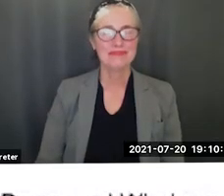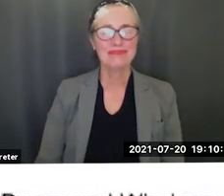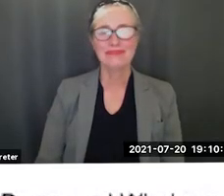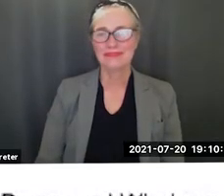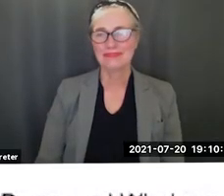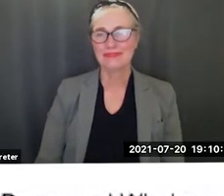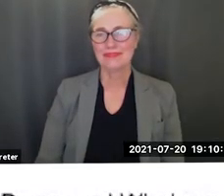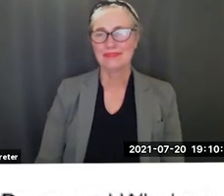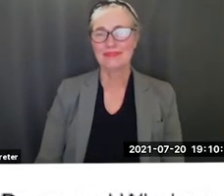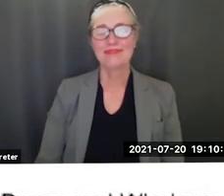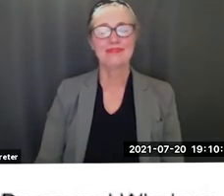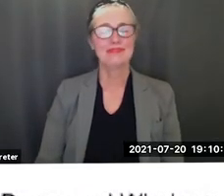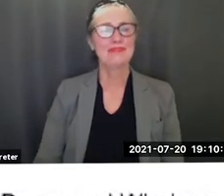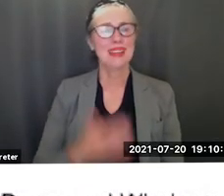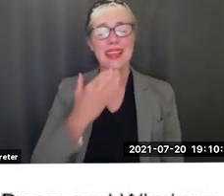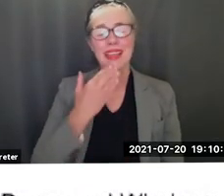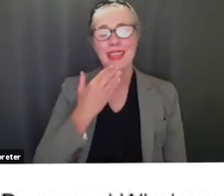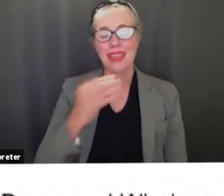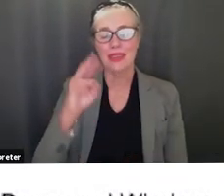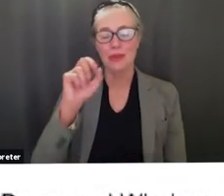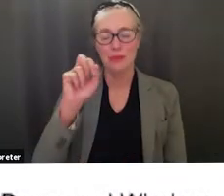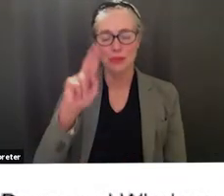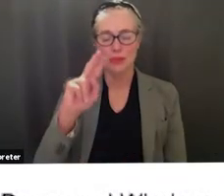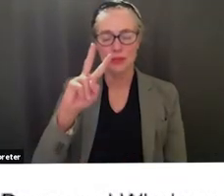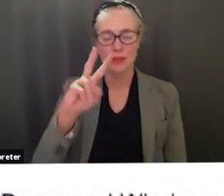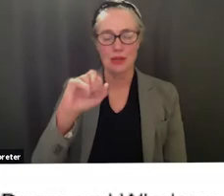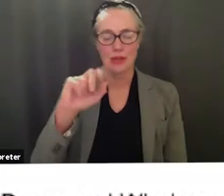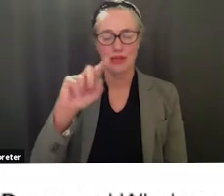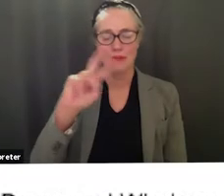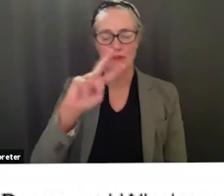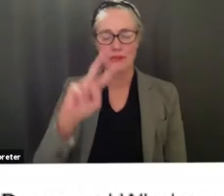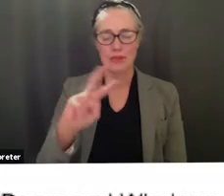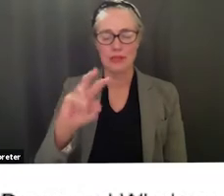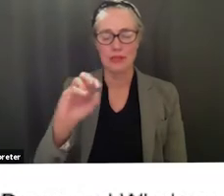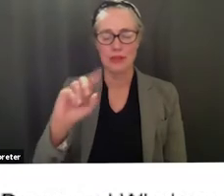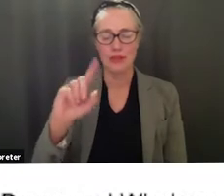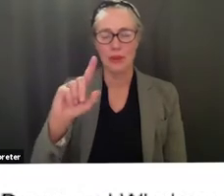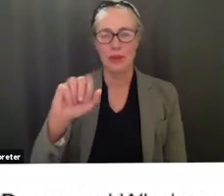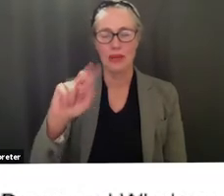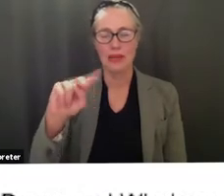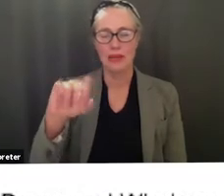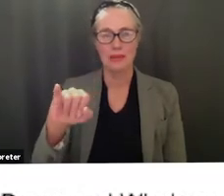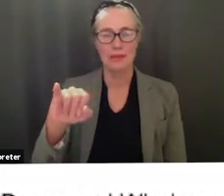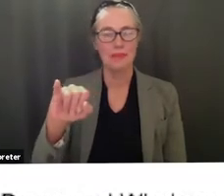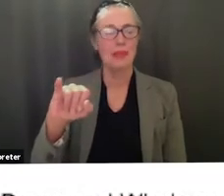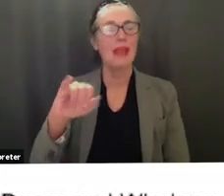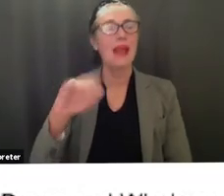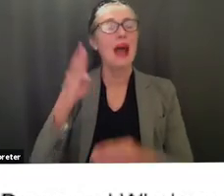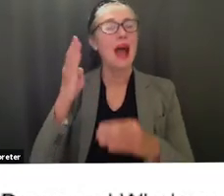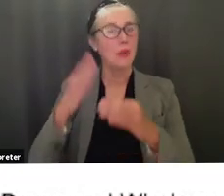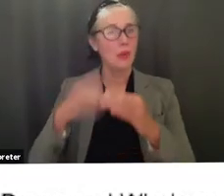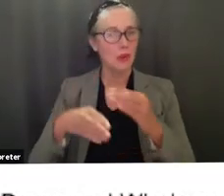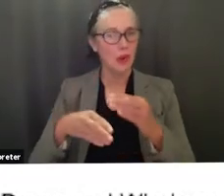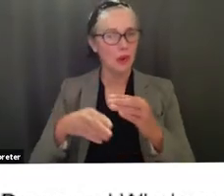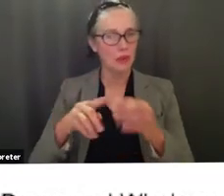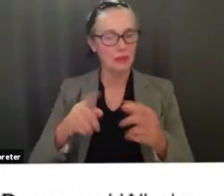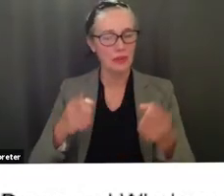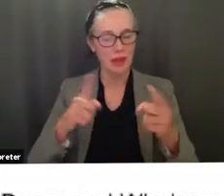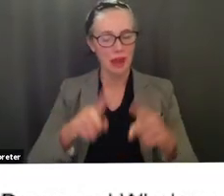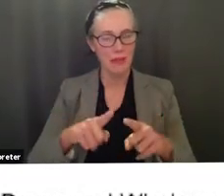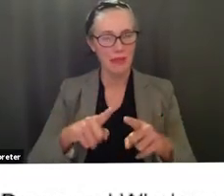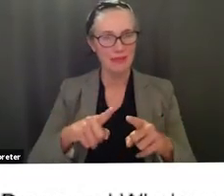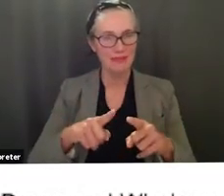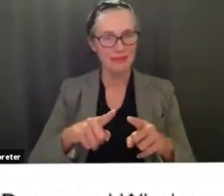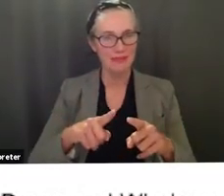i want to close thank you mr vissellini i want to close by saying that um on july 12th